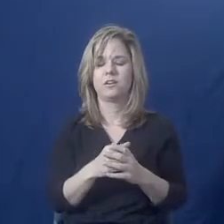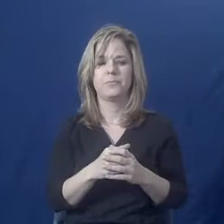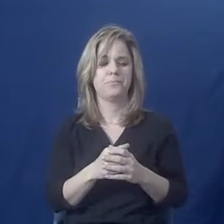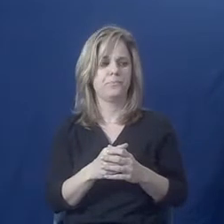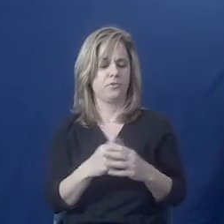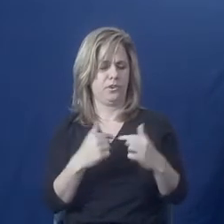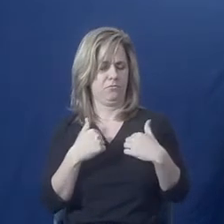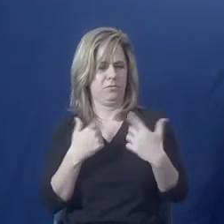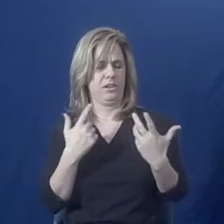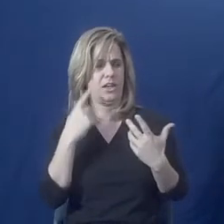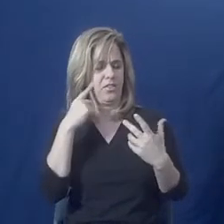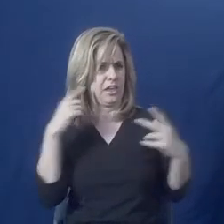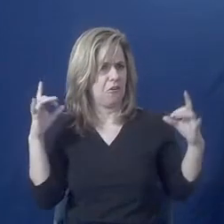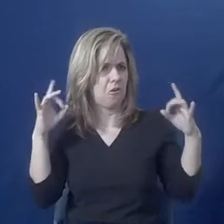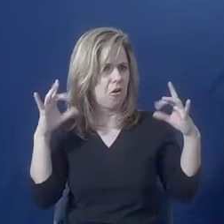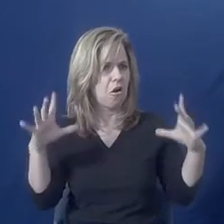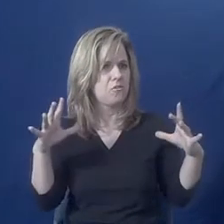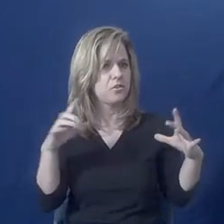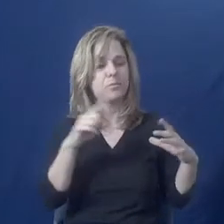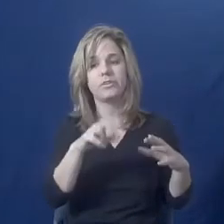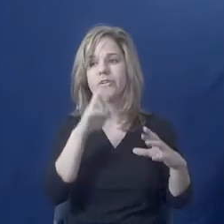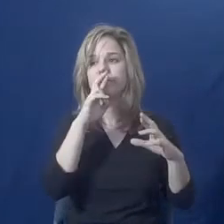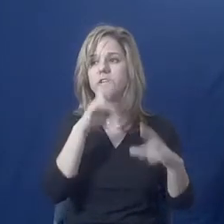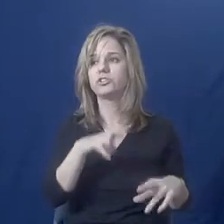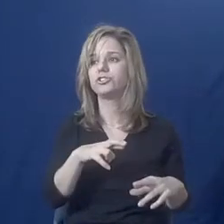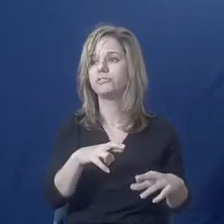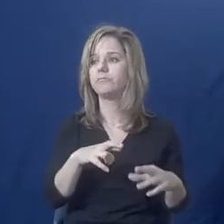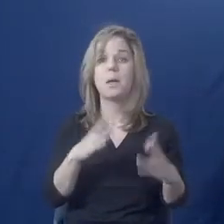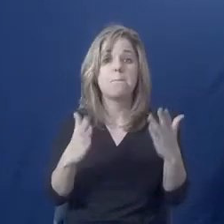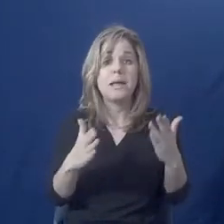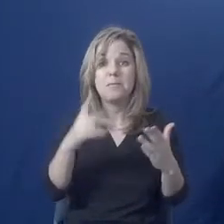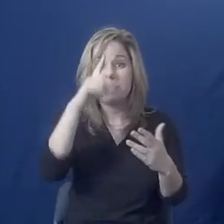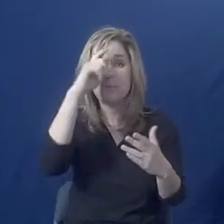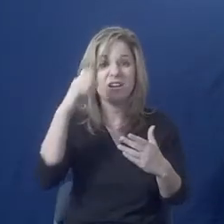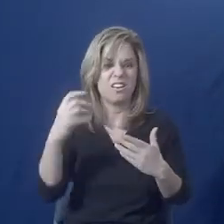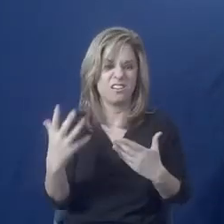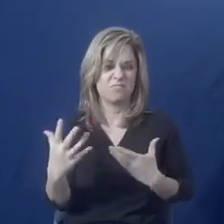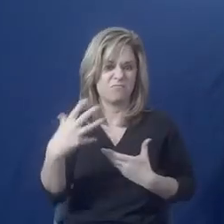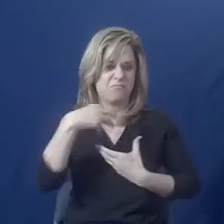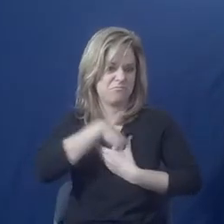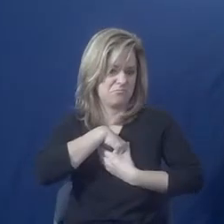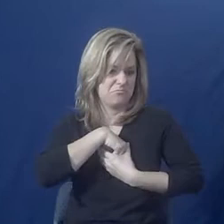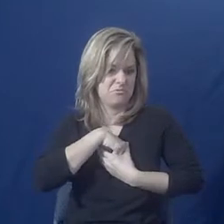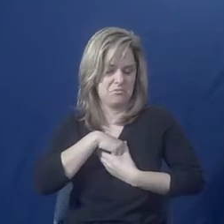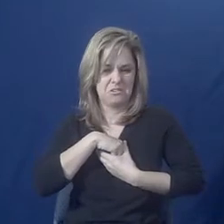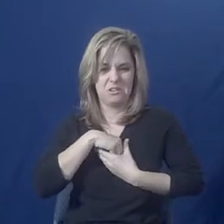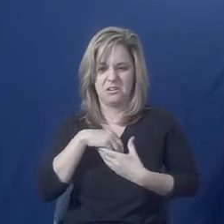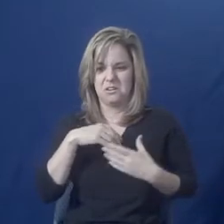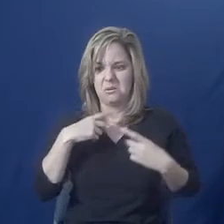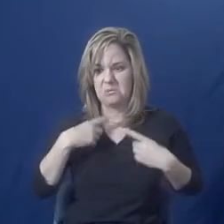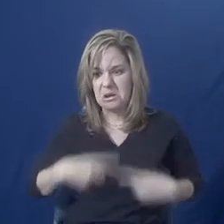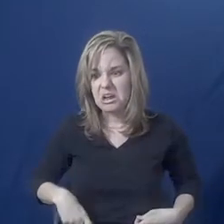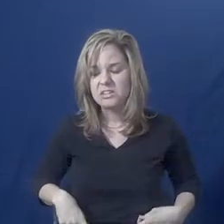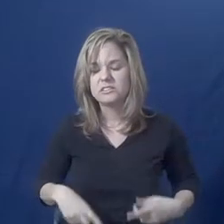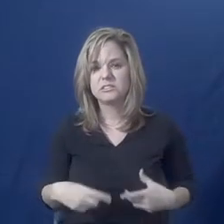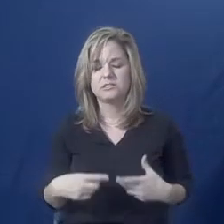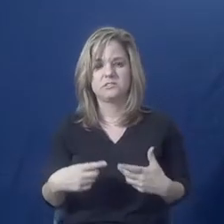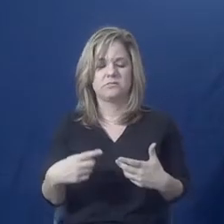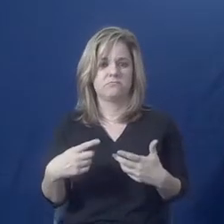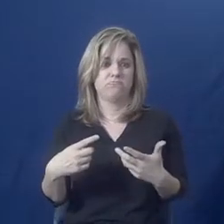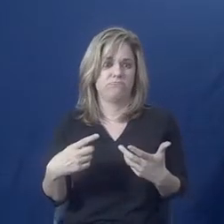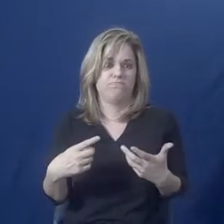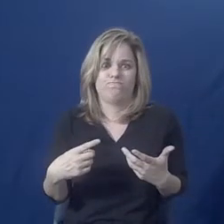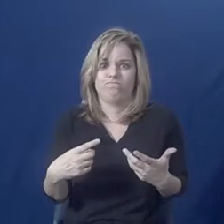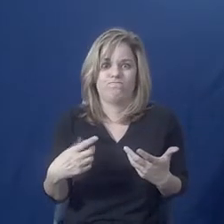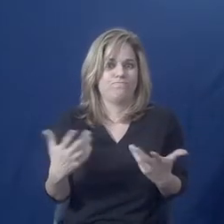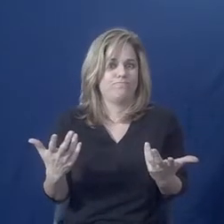may not be the same. They may be so traumatized, so depressed, that